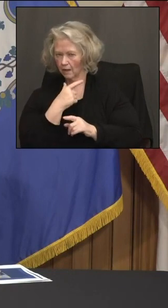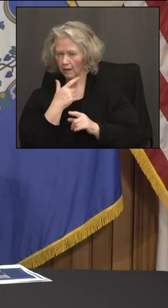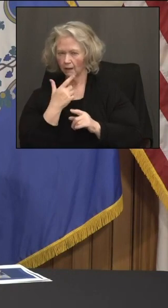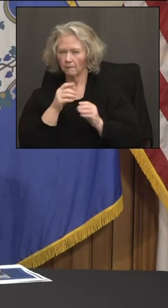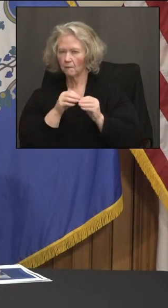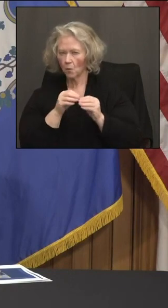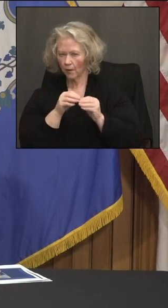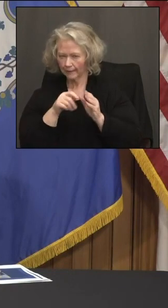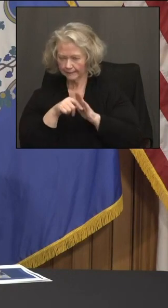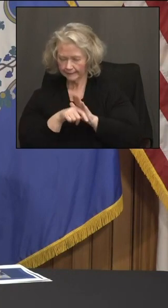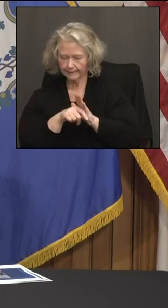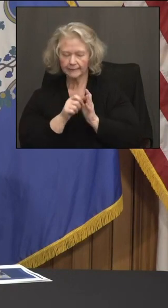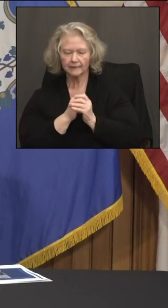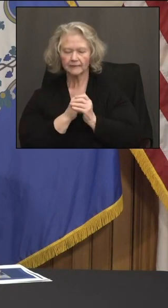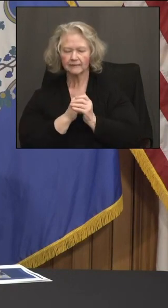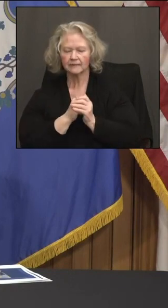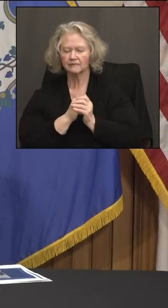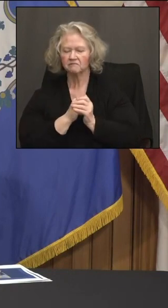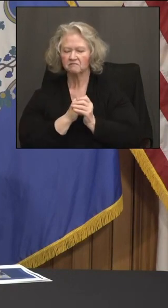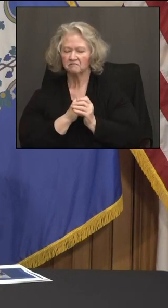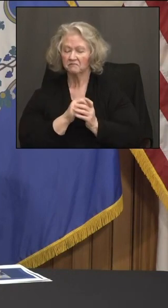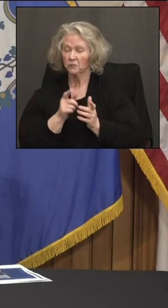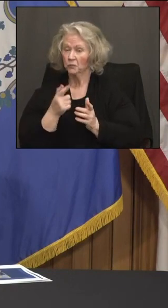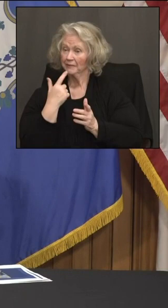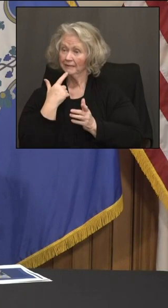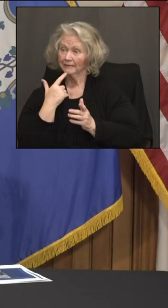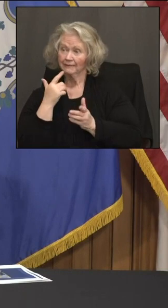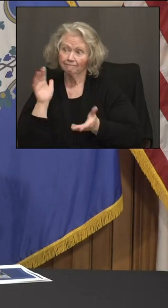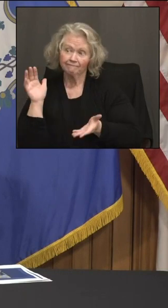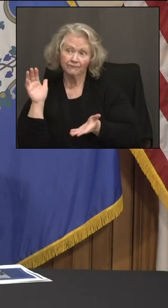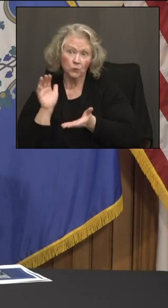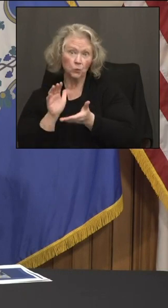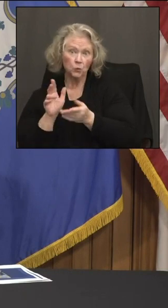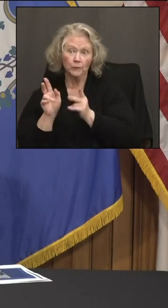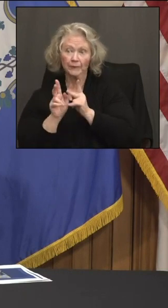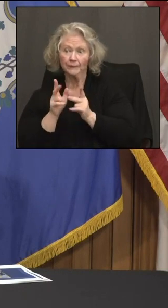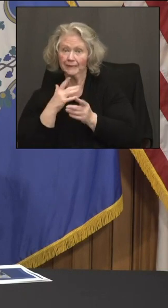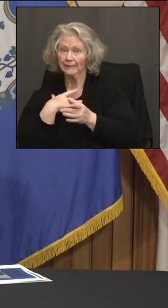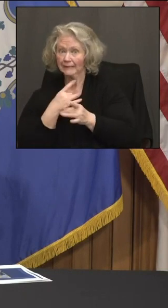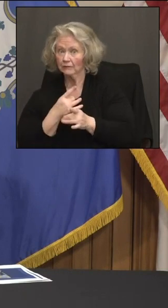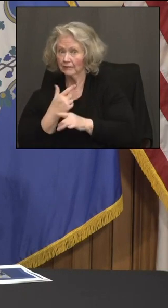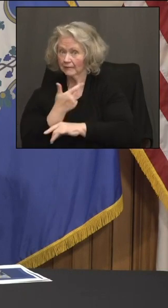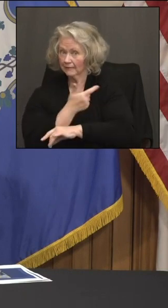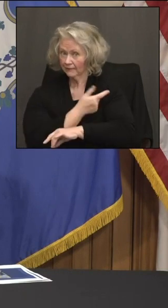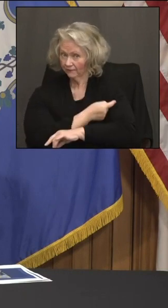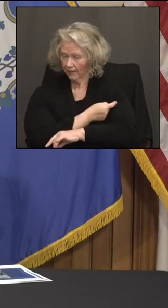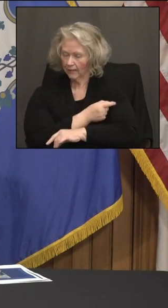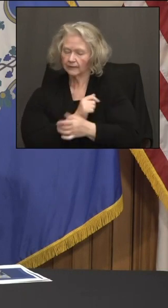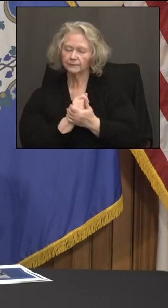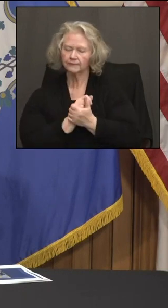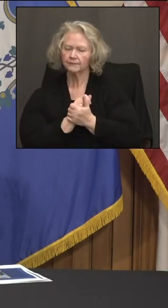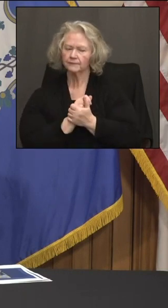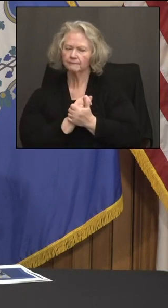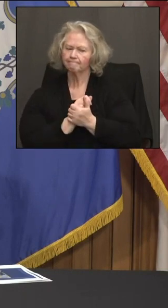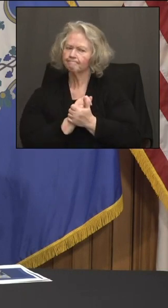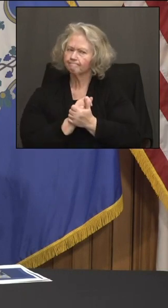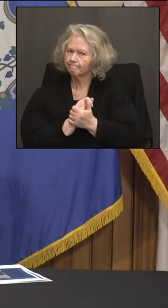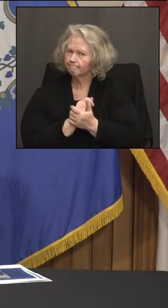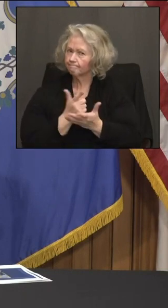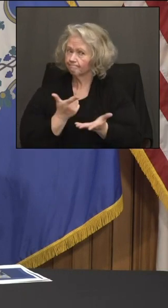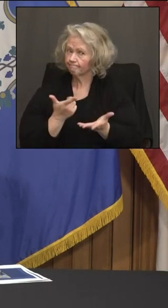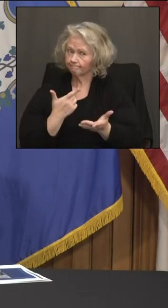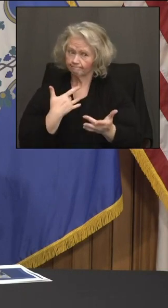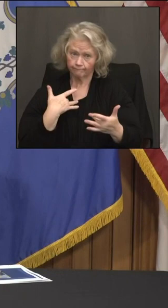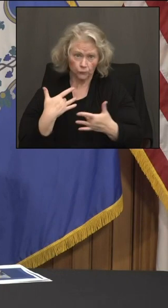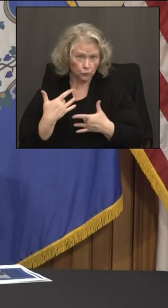the logistics of, you know, fewer people wanting vaccines. And is there a concern, I guess, that